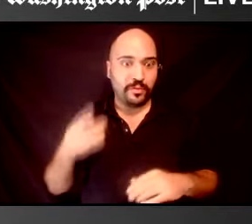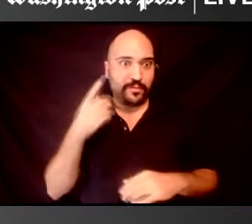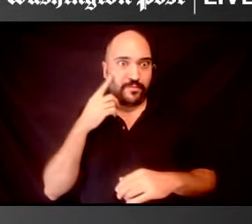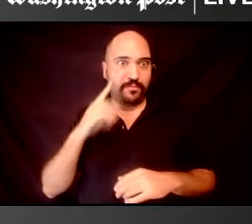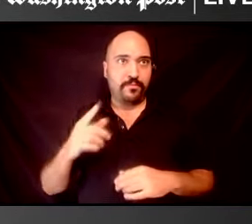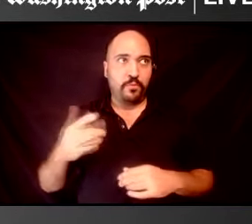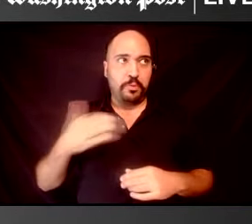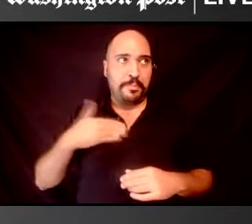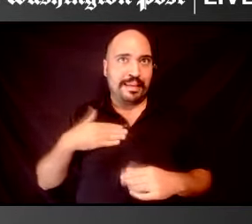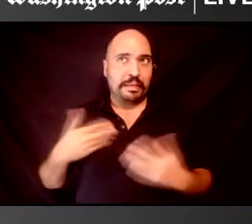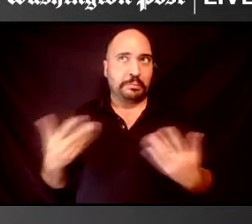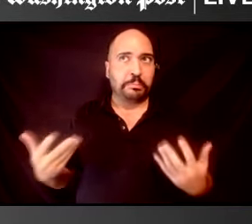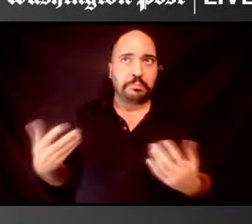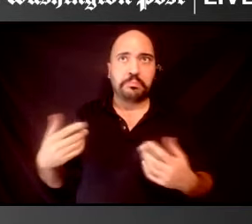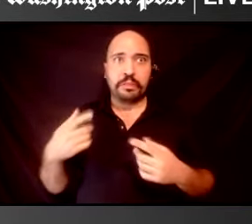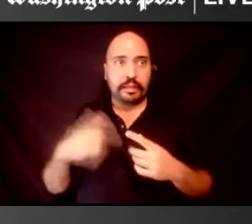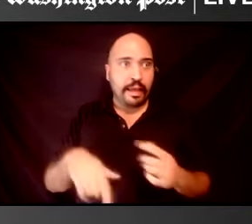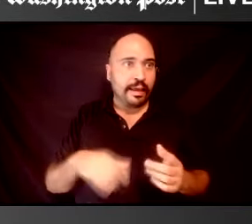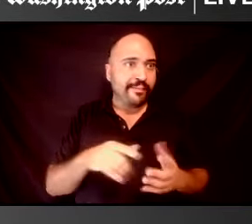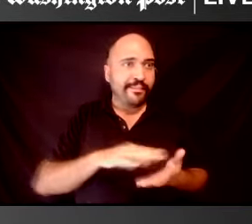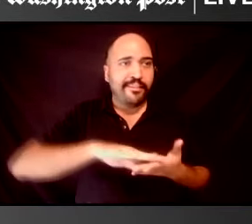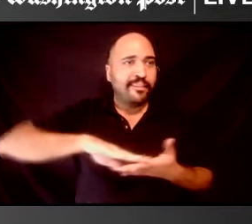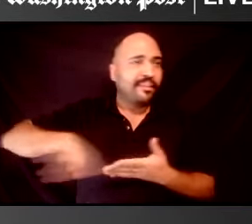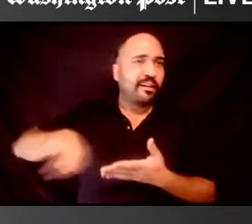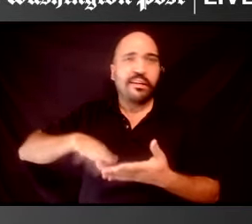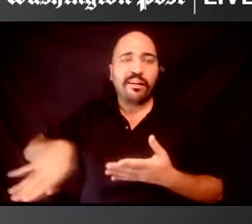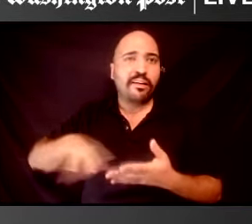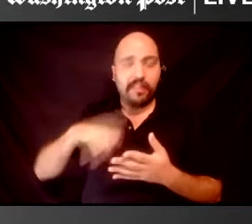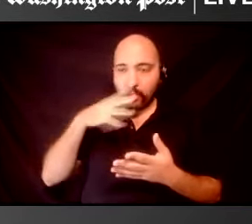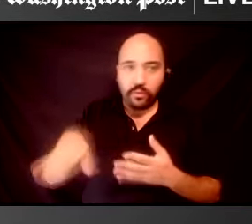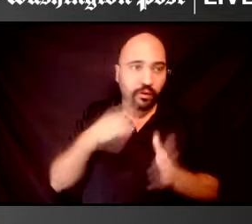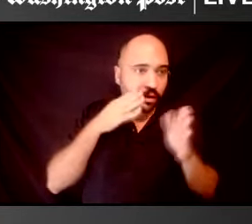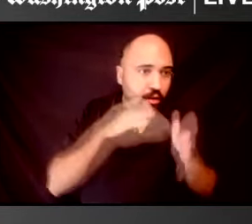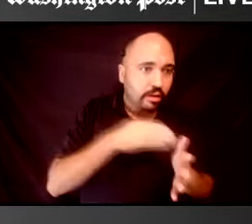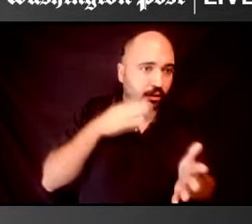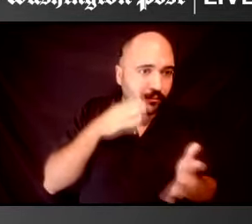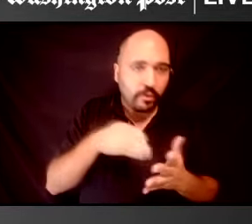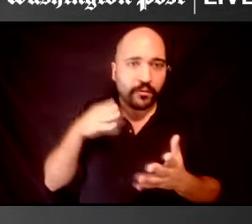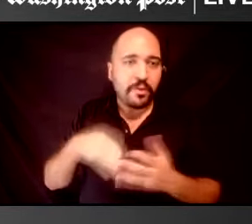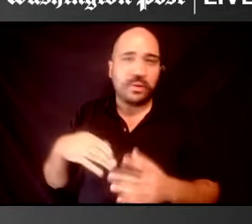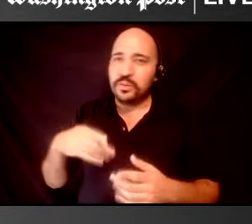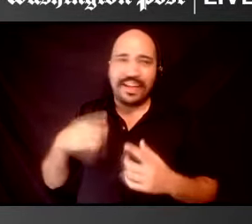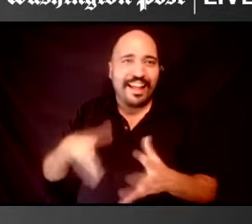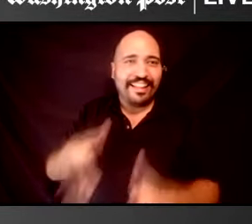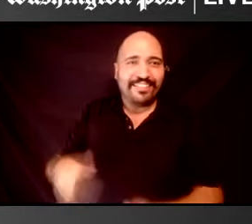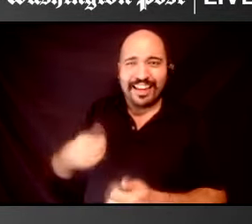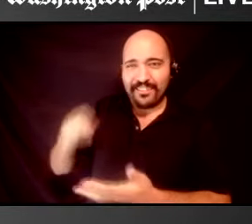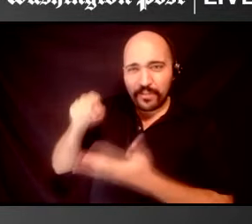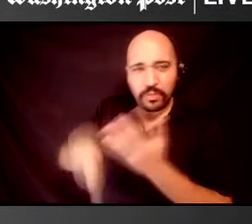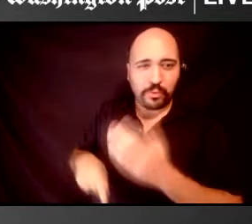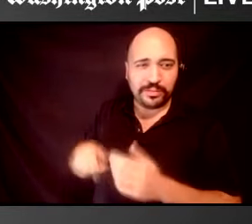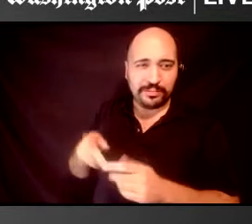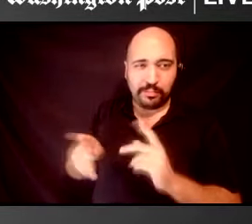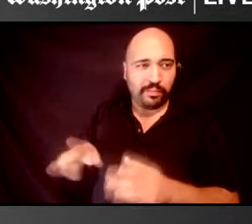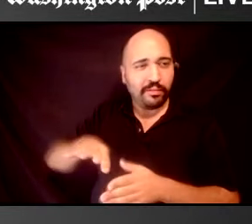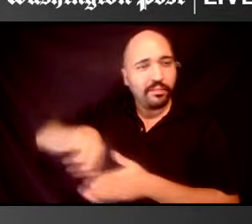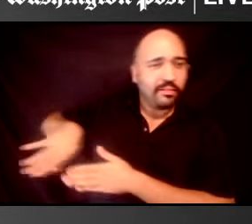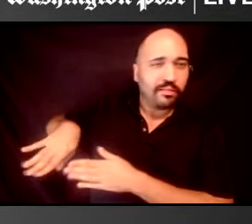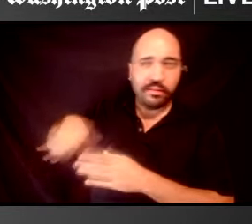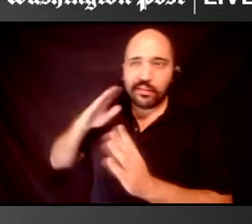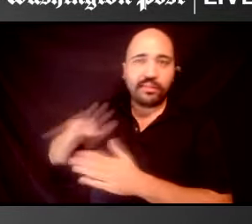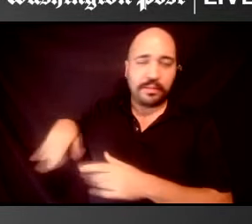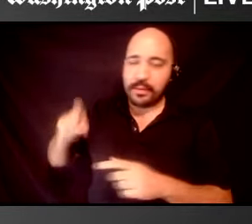you can't leave any of those aspects behind. You can't leave any of those community members behind. And I really do feel like disability